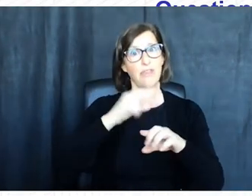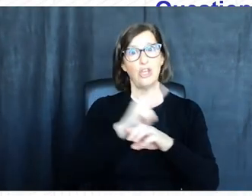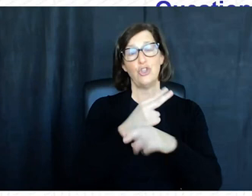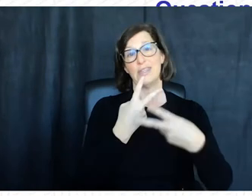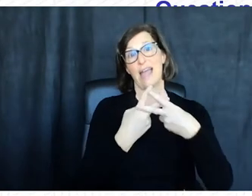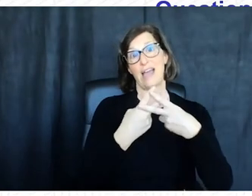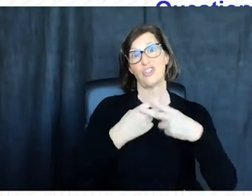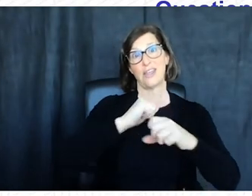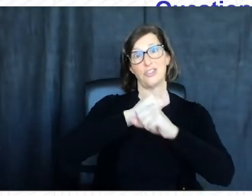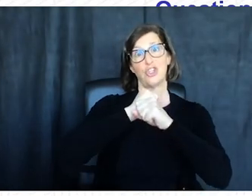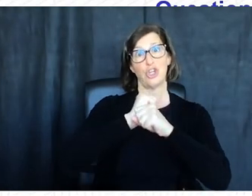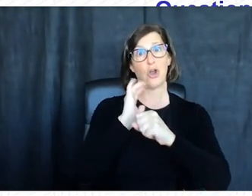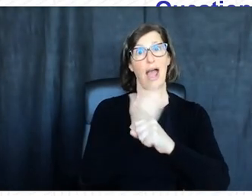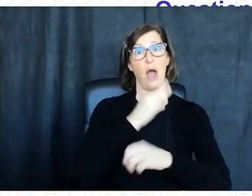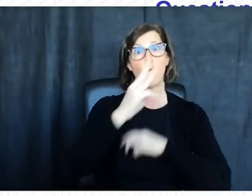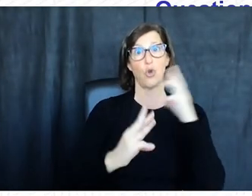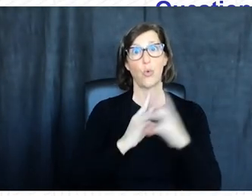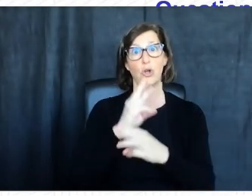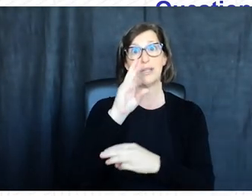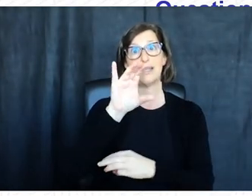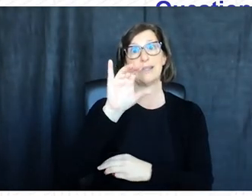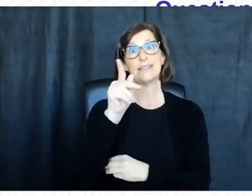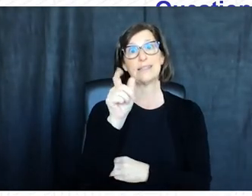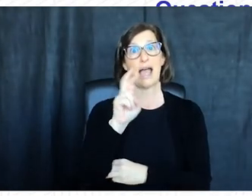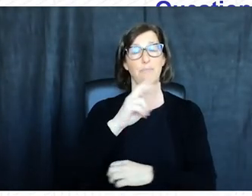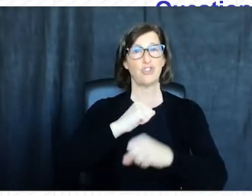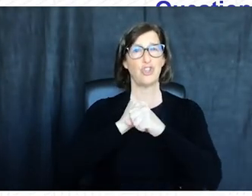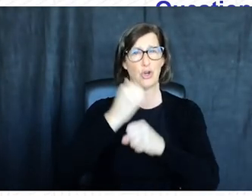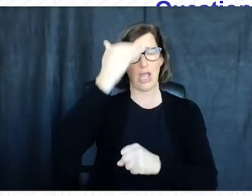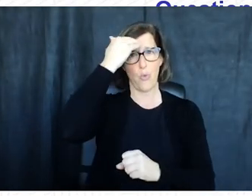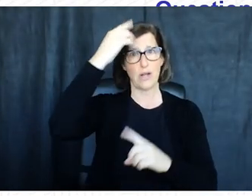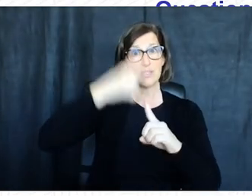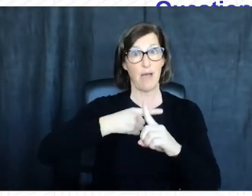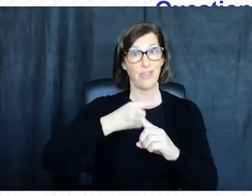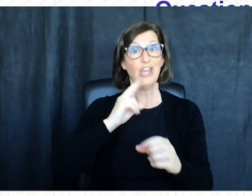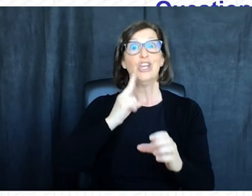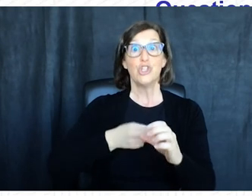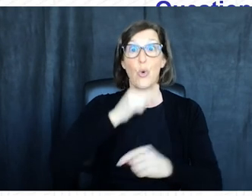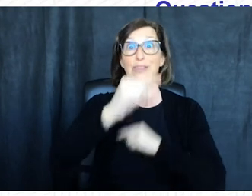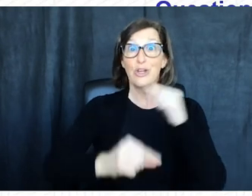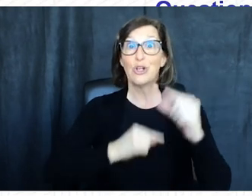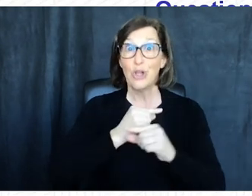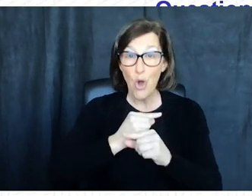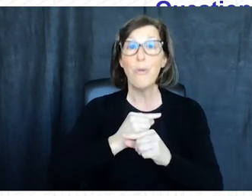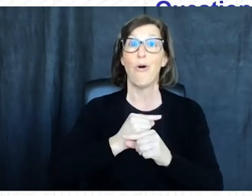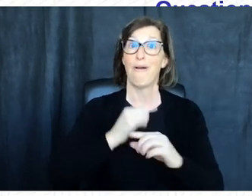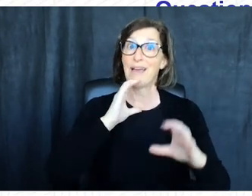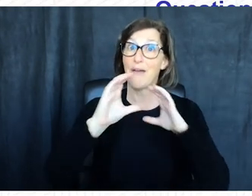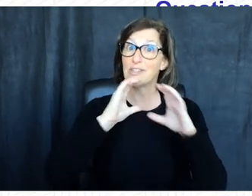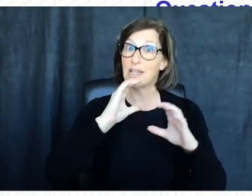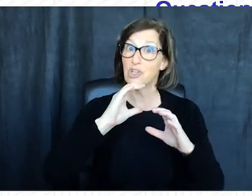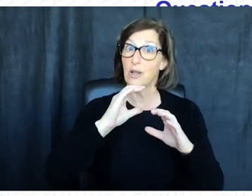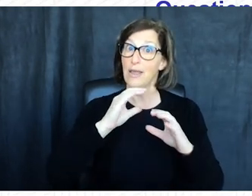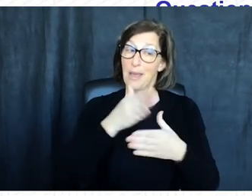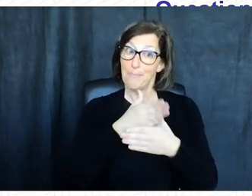using the hashtag secure our world and cyber security awareness month even better join the global conversation by sharing cyber